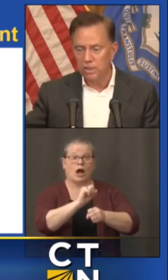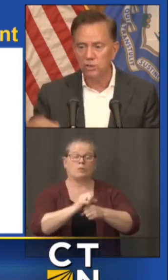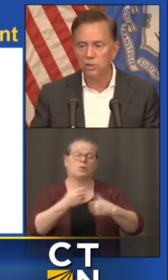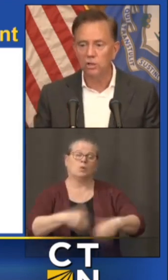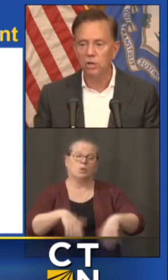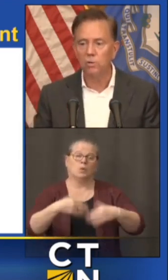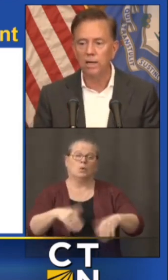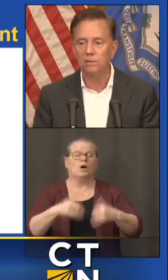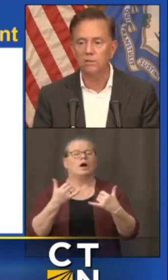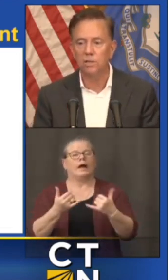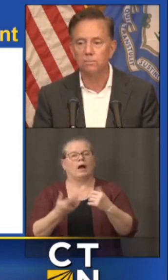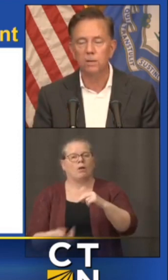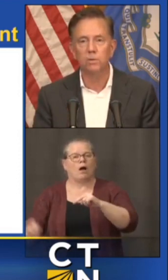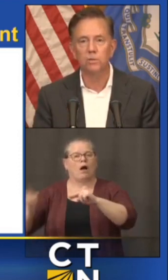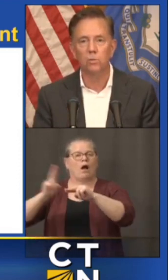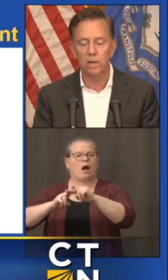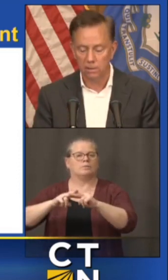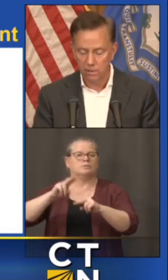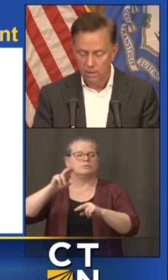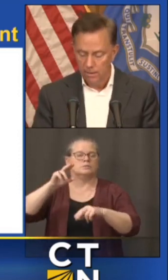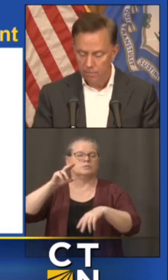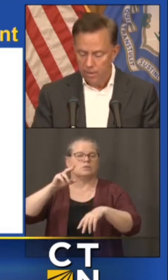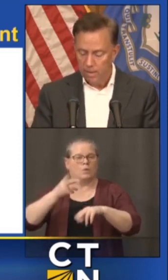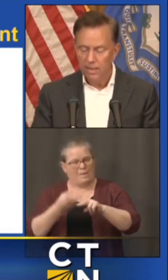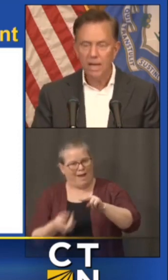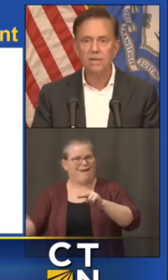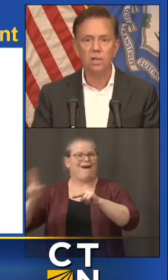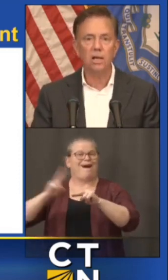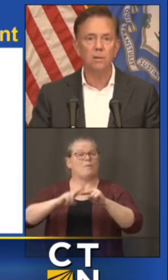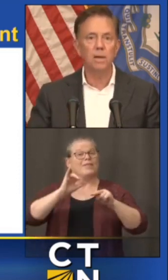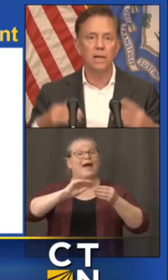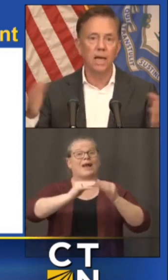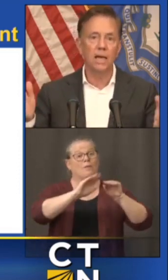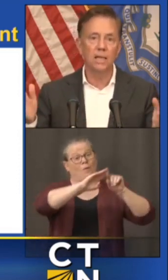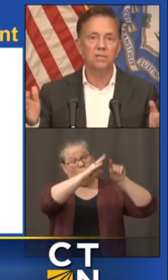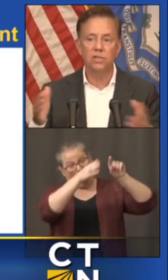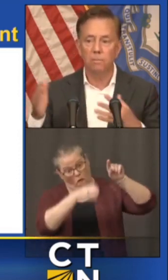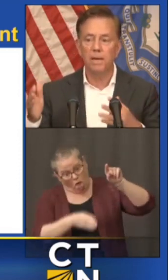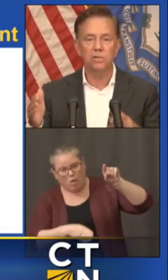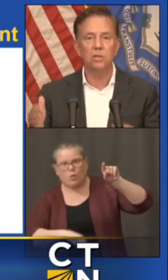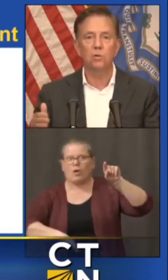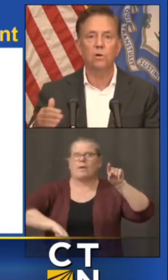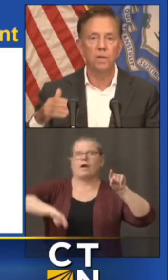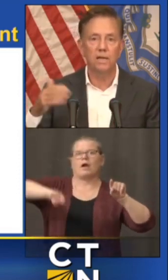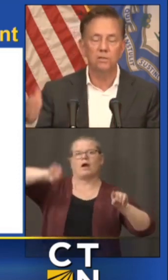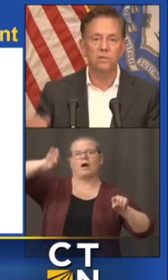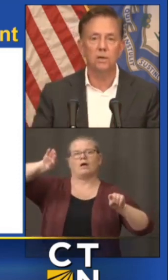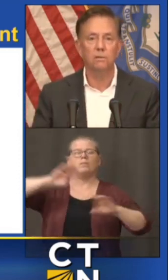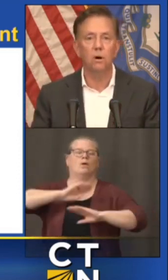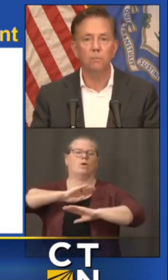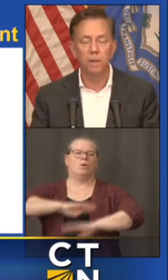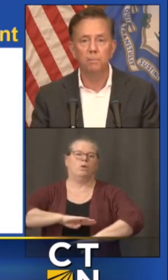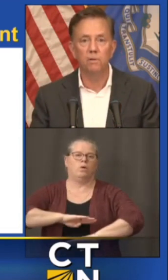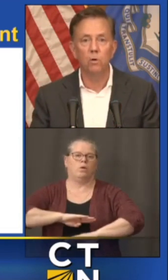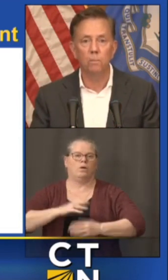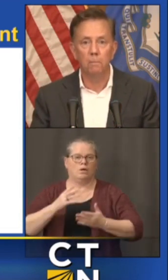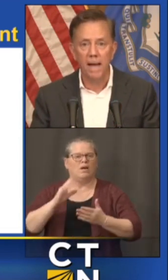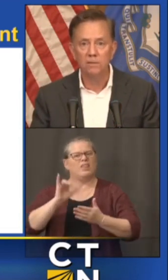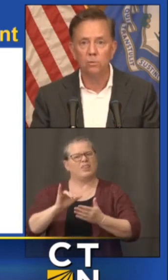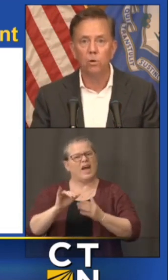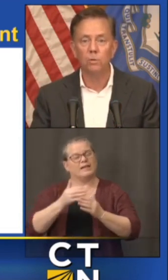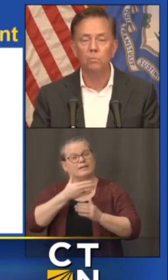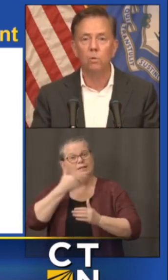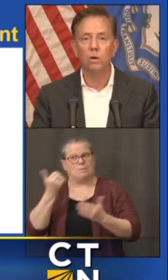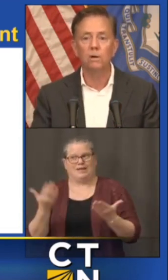watch that chart going out to september 20th and that has a lot of meaning a that's the best in the northeast our people have gone